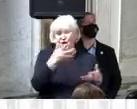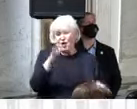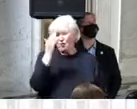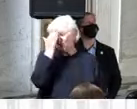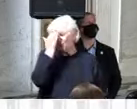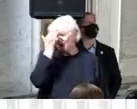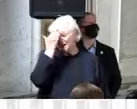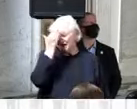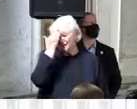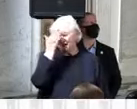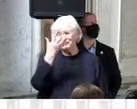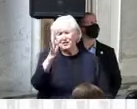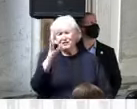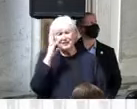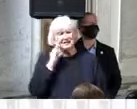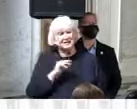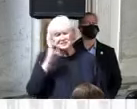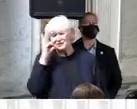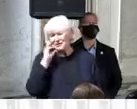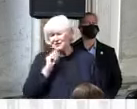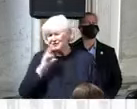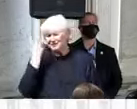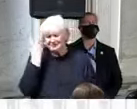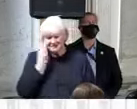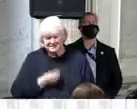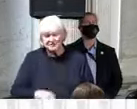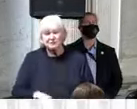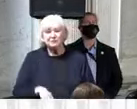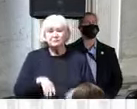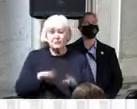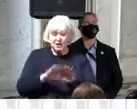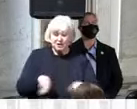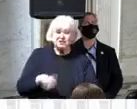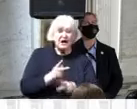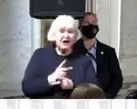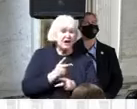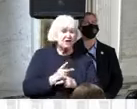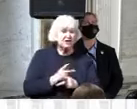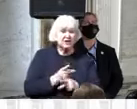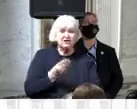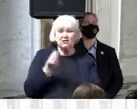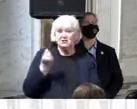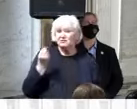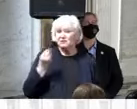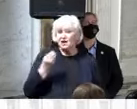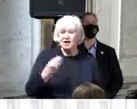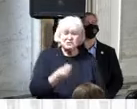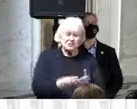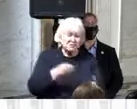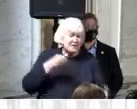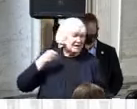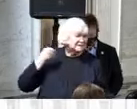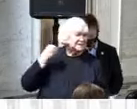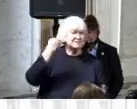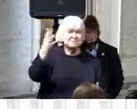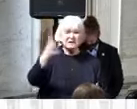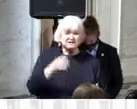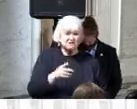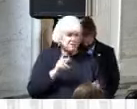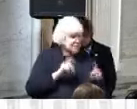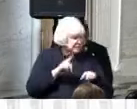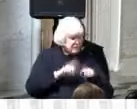experience every day child care remains too expensive and out of reach